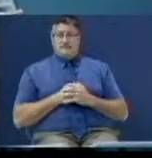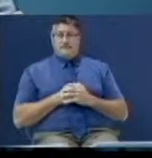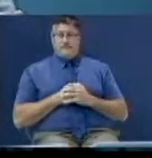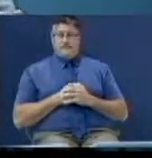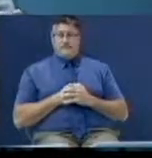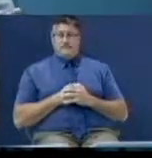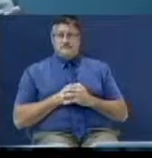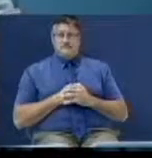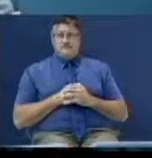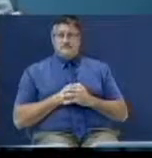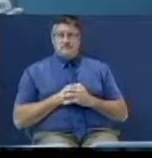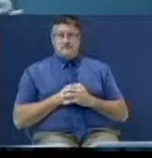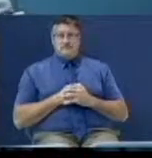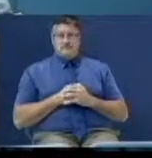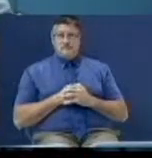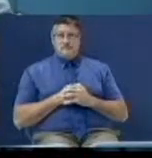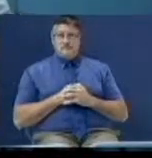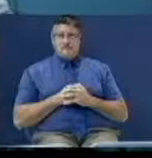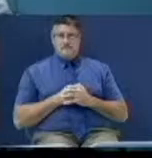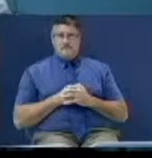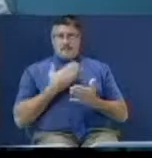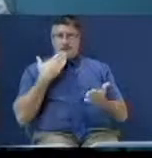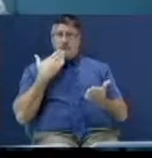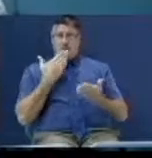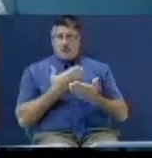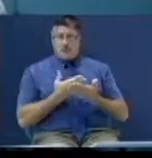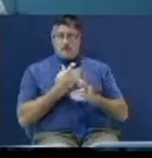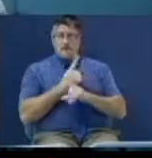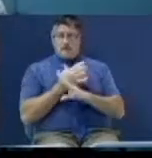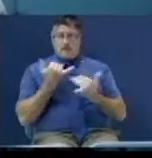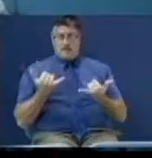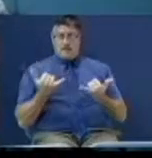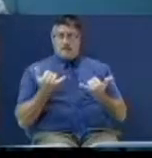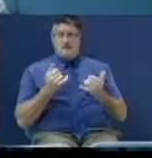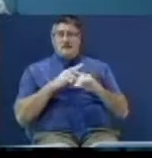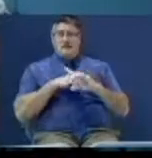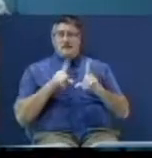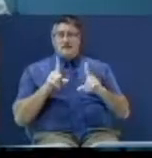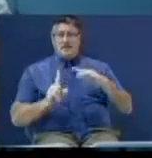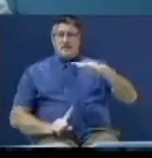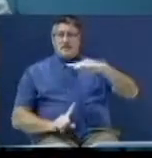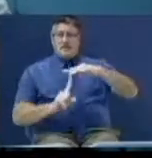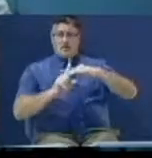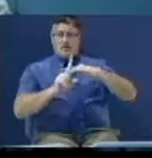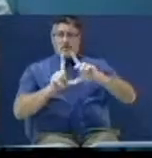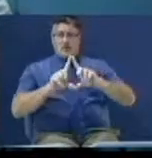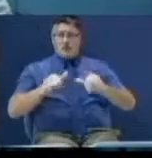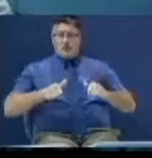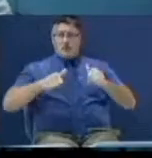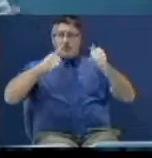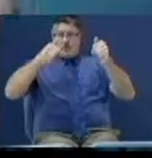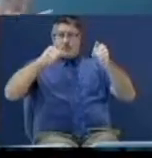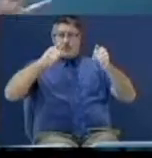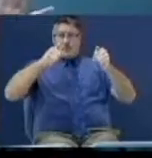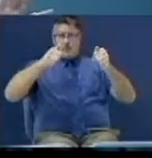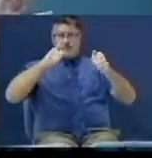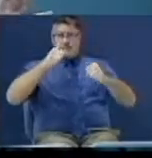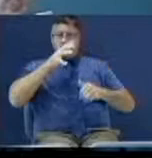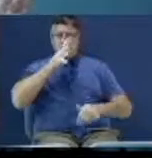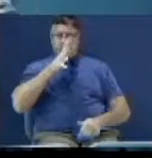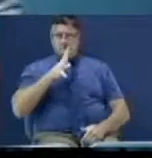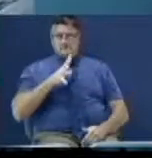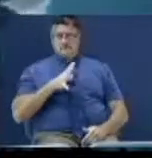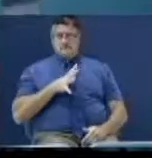minutes. It's good already, but it's going to get better. And there appeared a great wonder in heaven. A woman.